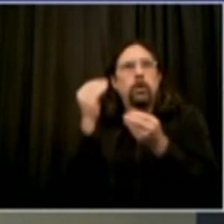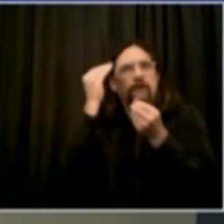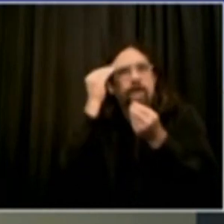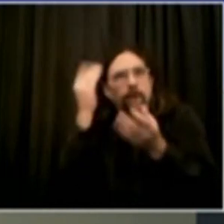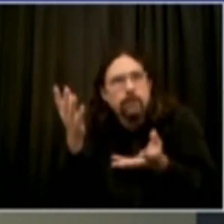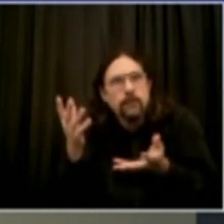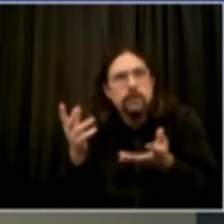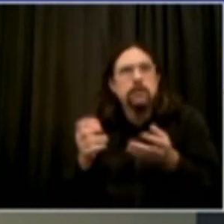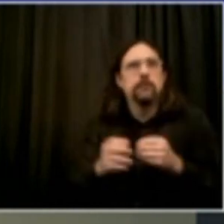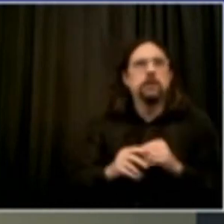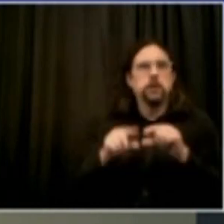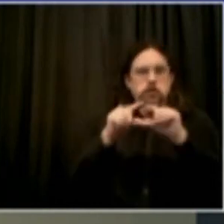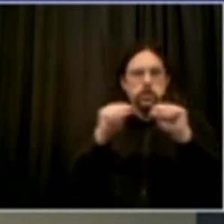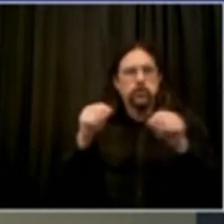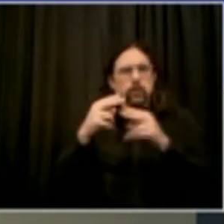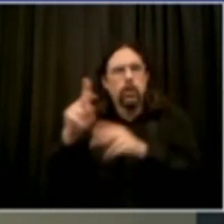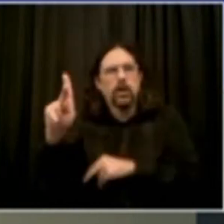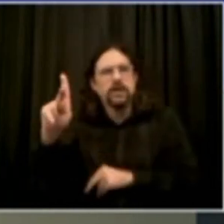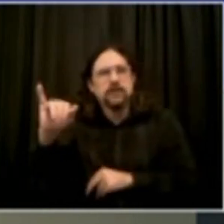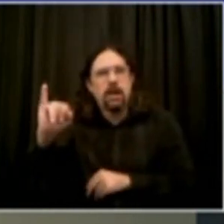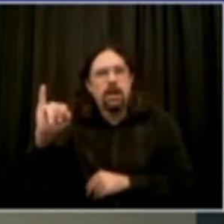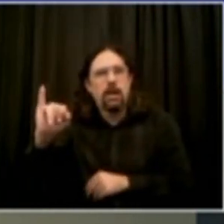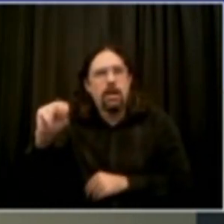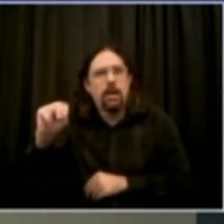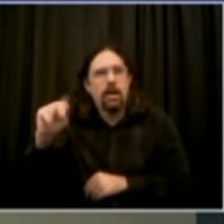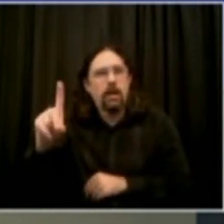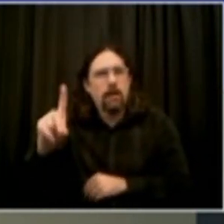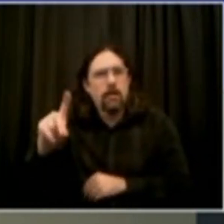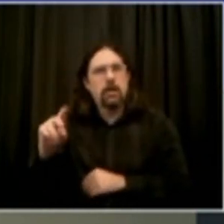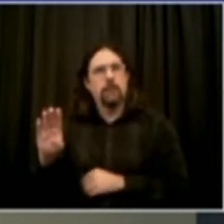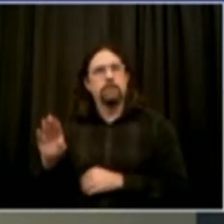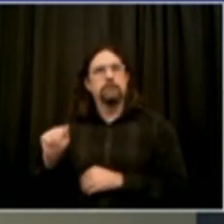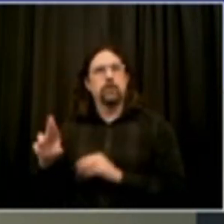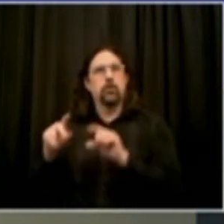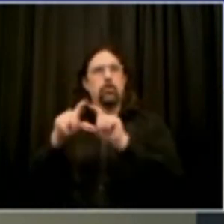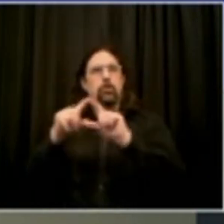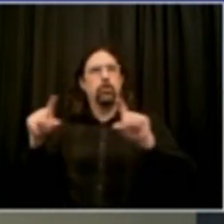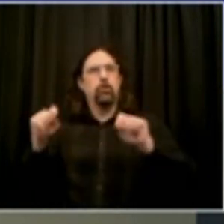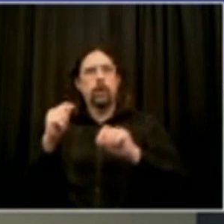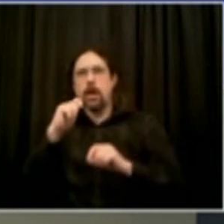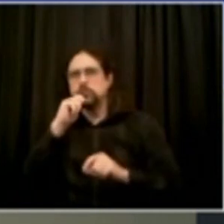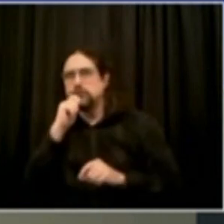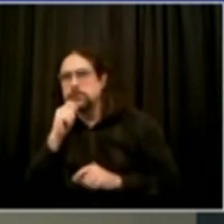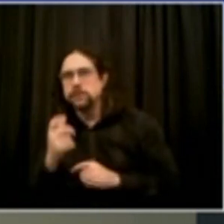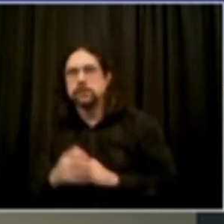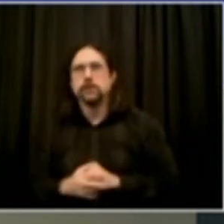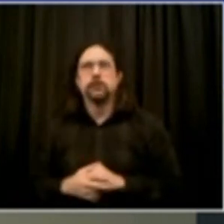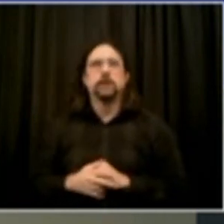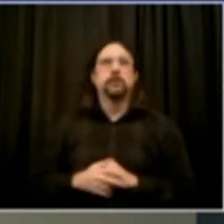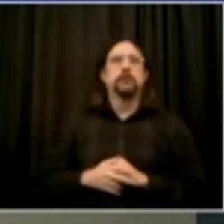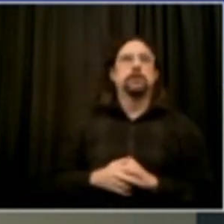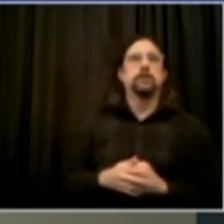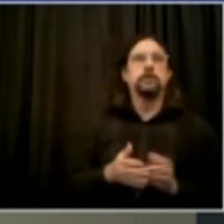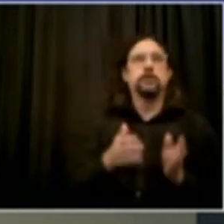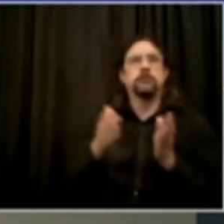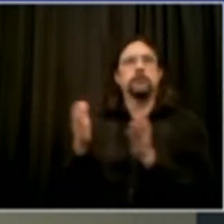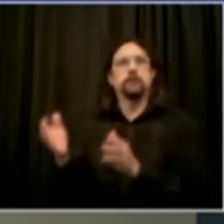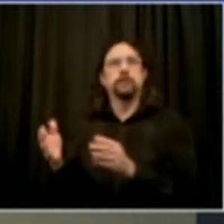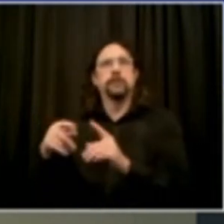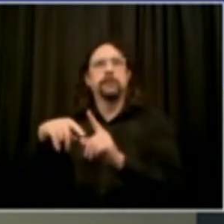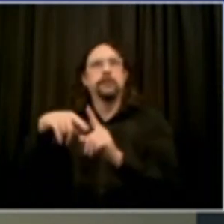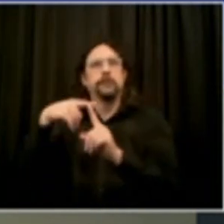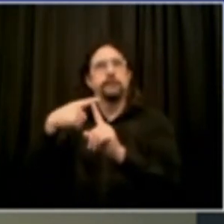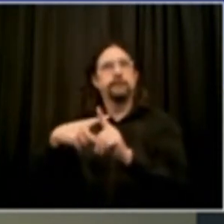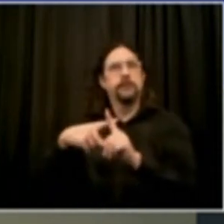information about how to access online workshops and training. I know that was a lot of information, but we've also included